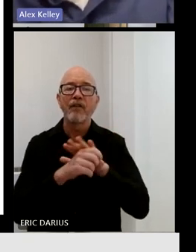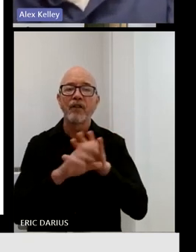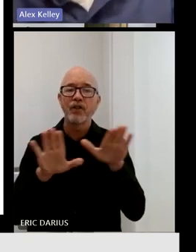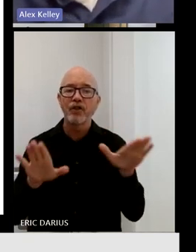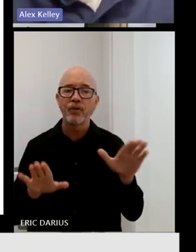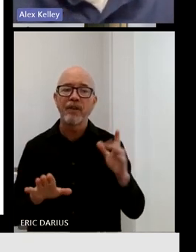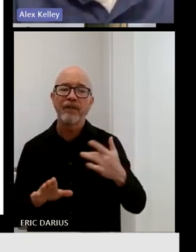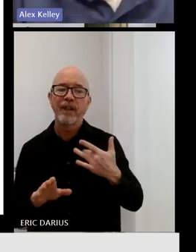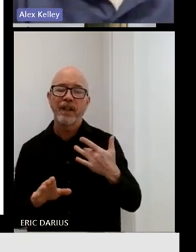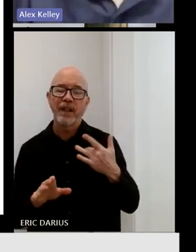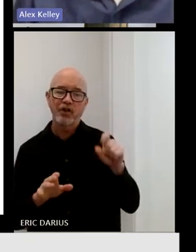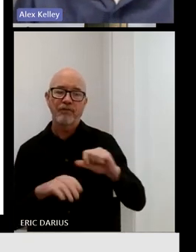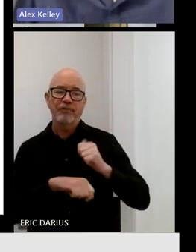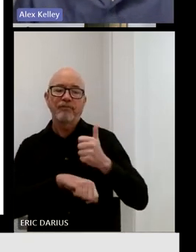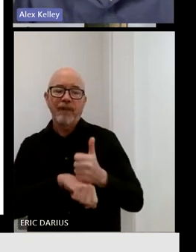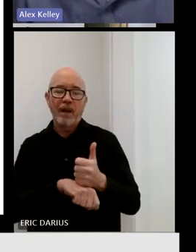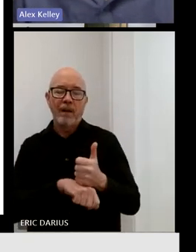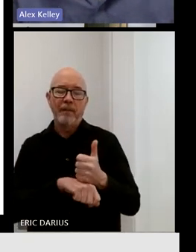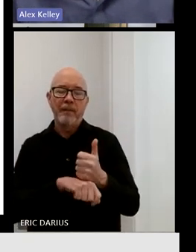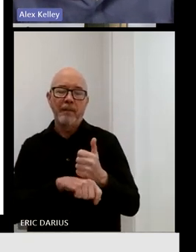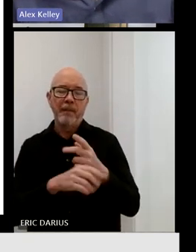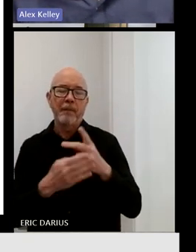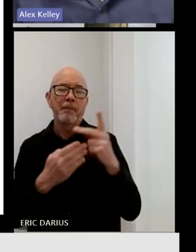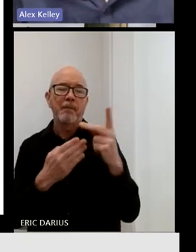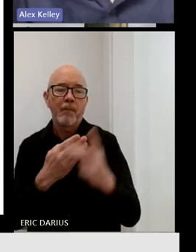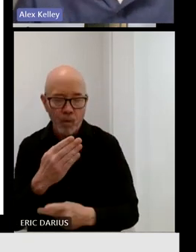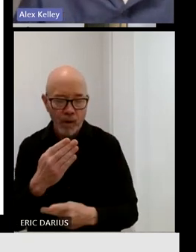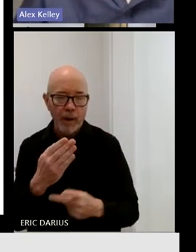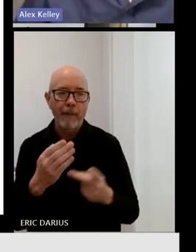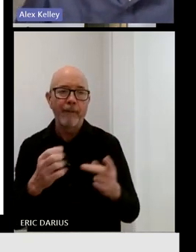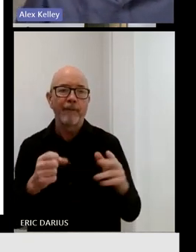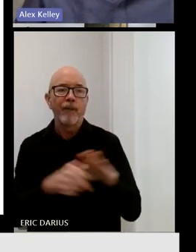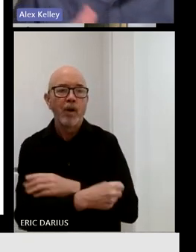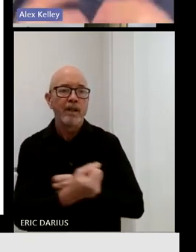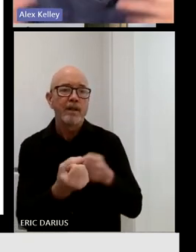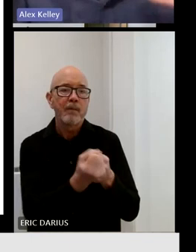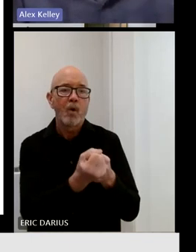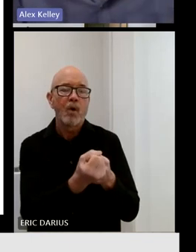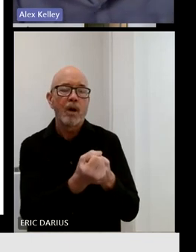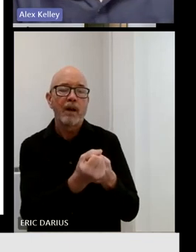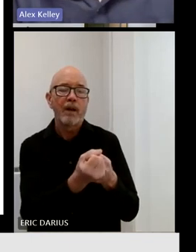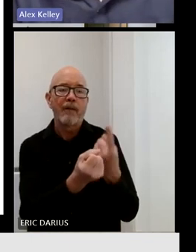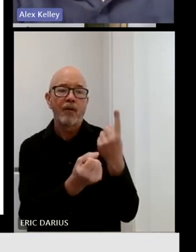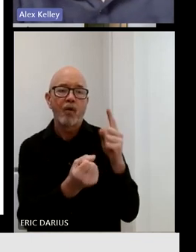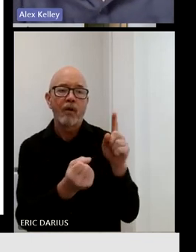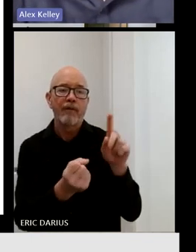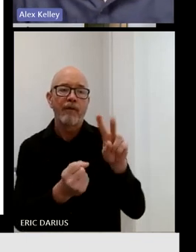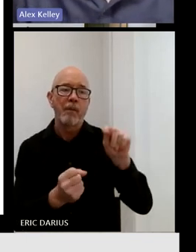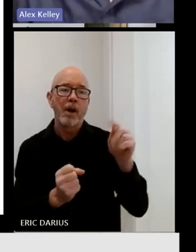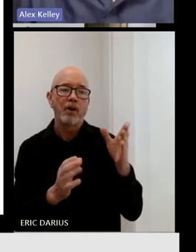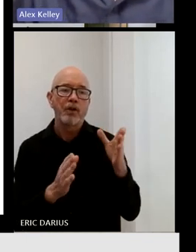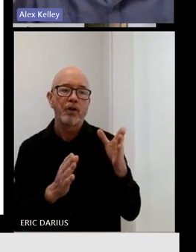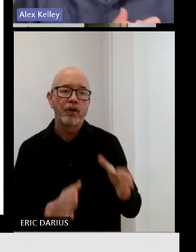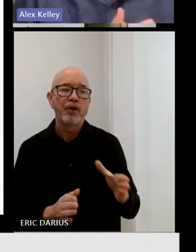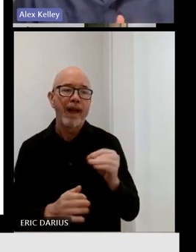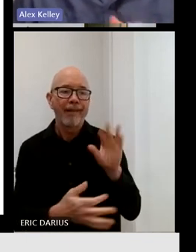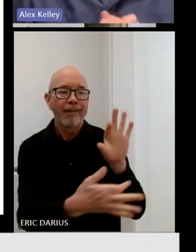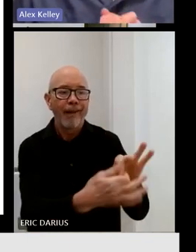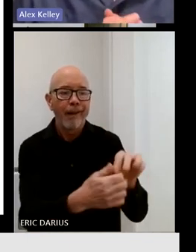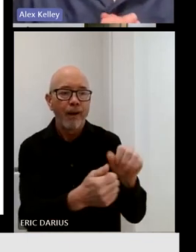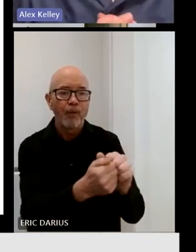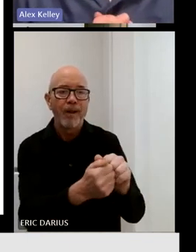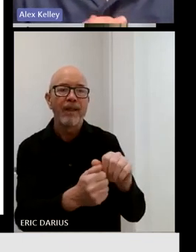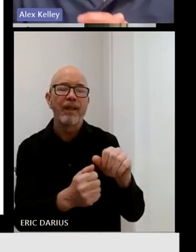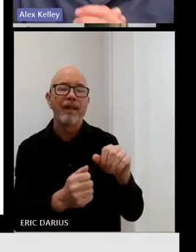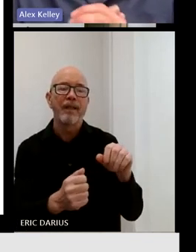fully subsidized devices and subscriptions to those Vermonters. And work through human services providers, just again to